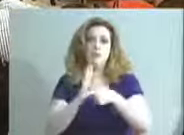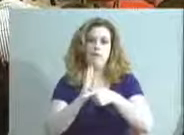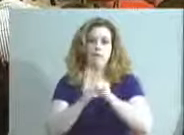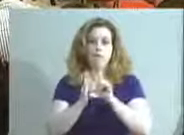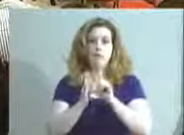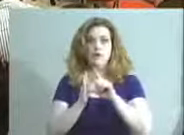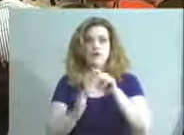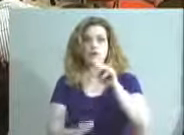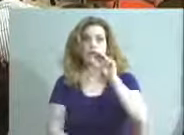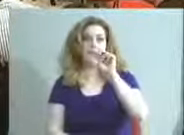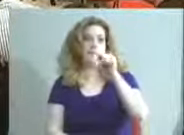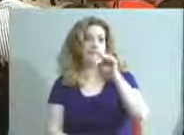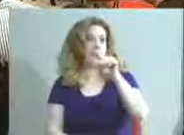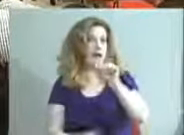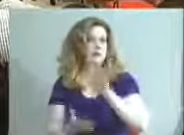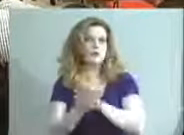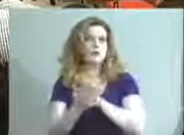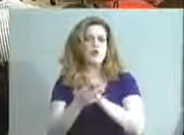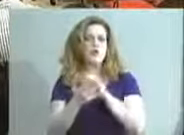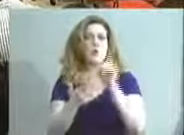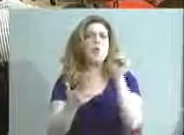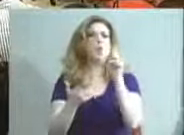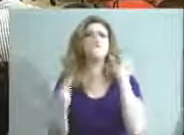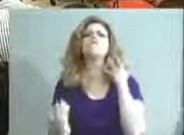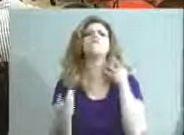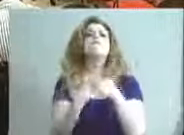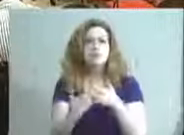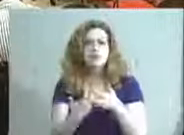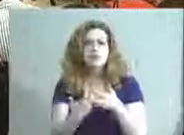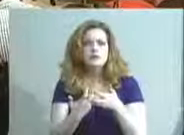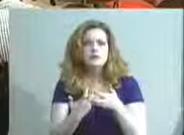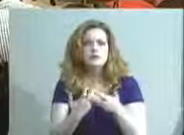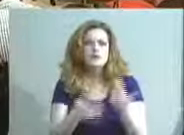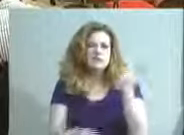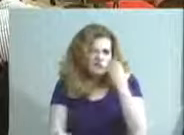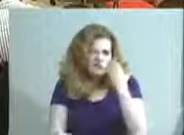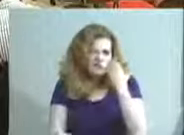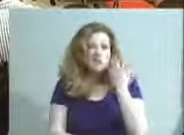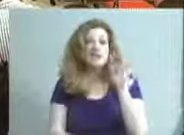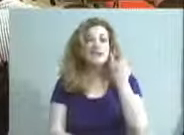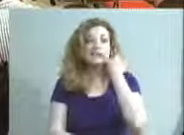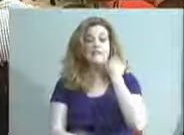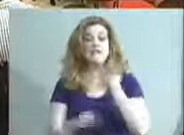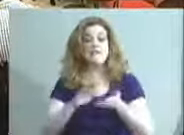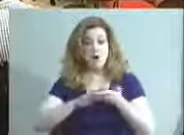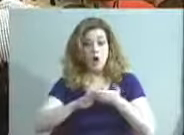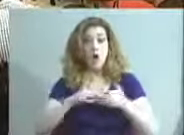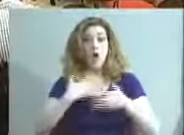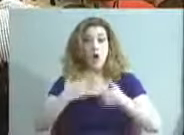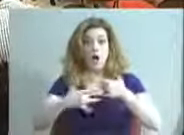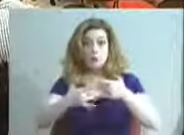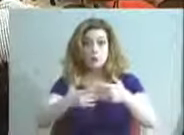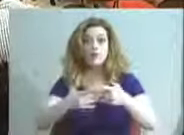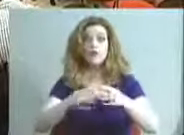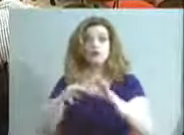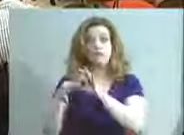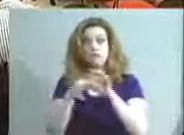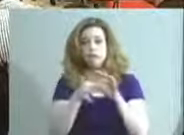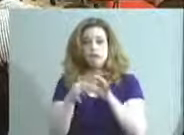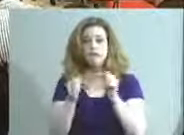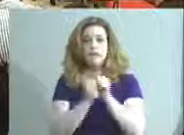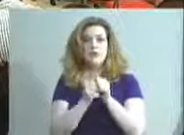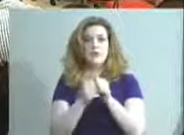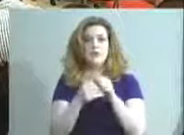kind of fit within, where does this all fit? Because, you know, if it's operational and it deals with, you know, one of